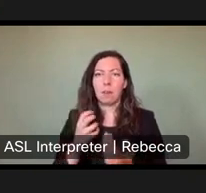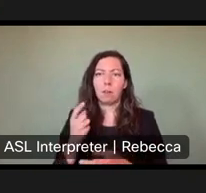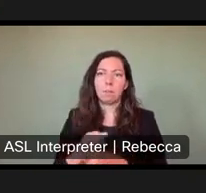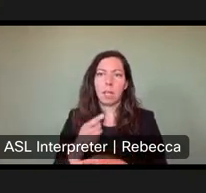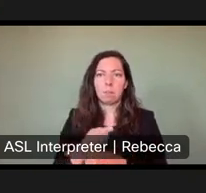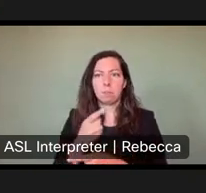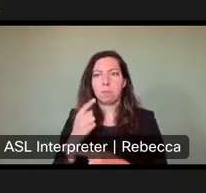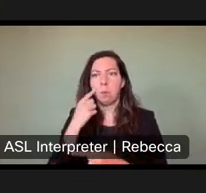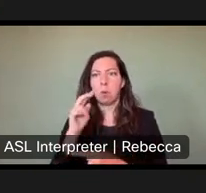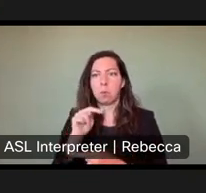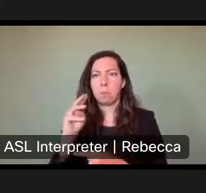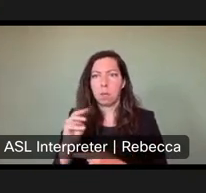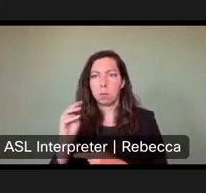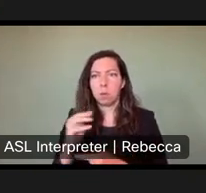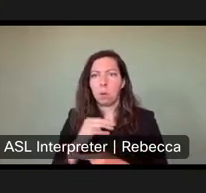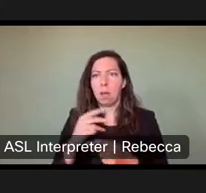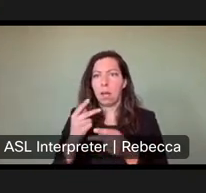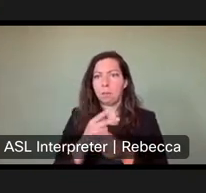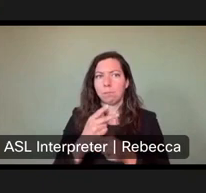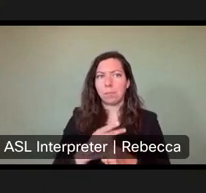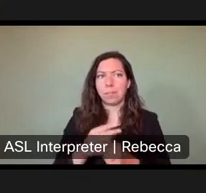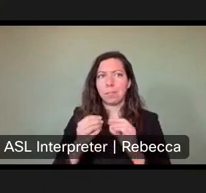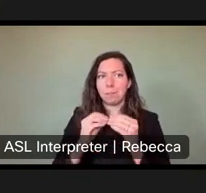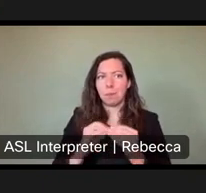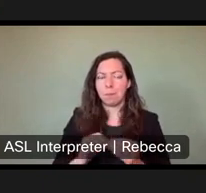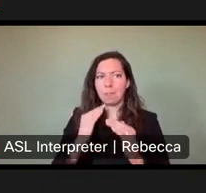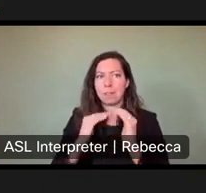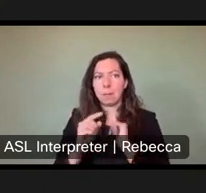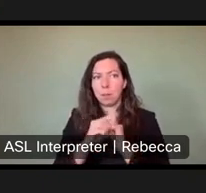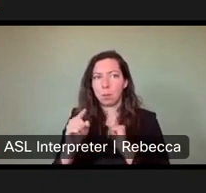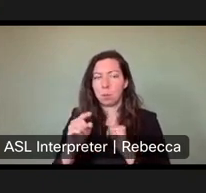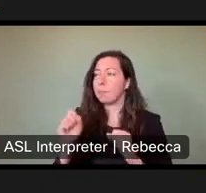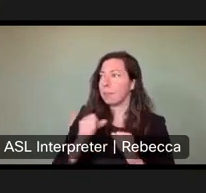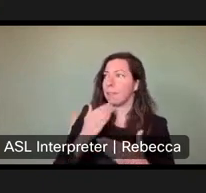I run some numbers and email it to you. Thank you for that. We'll look forward to that email.